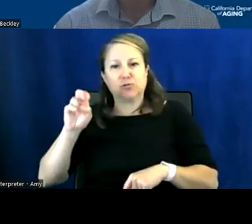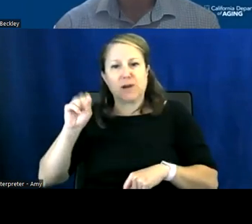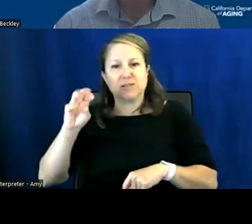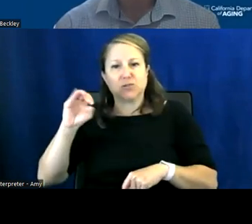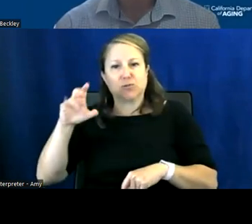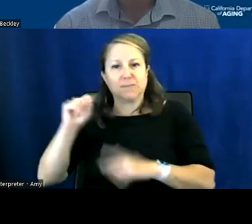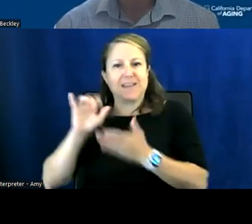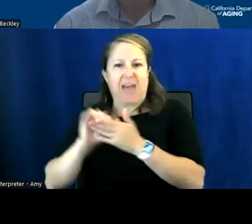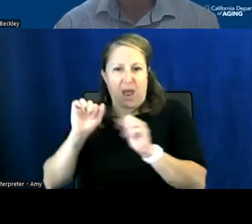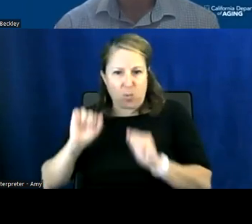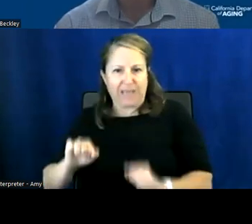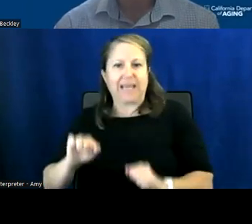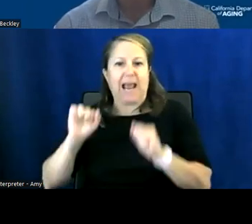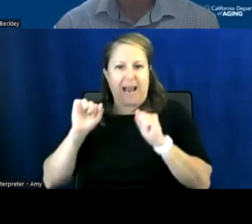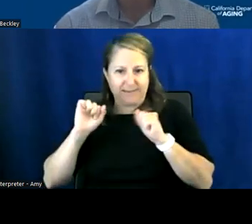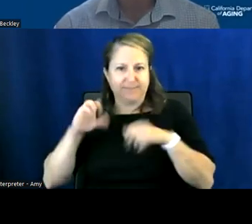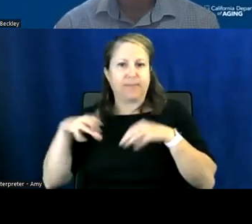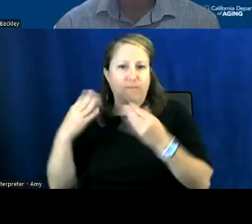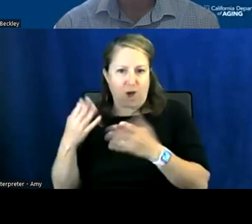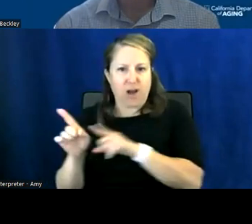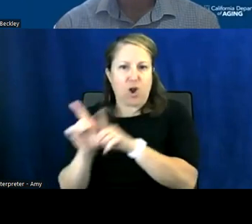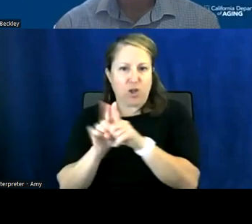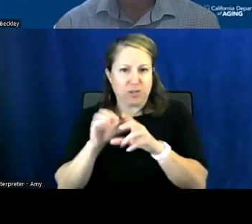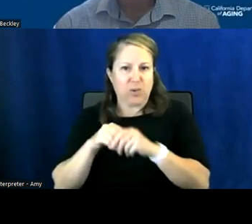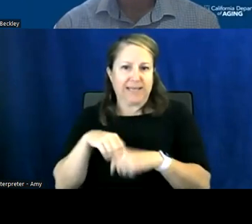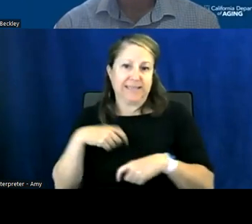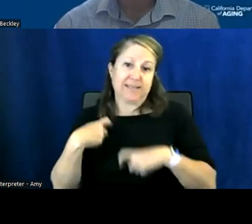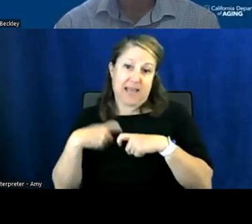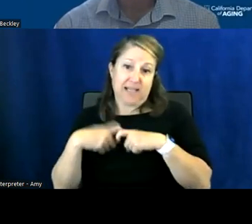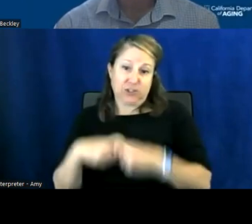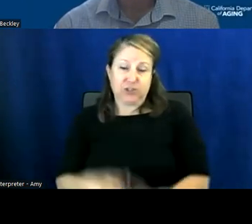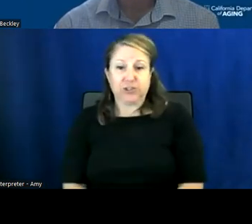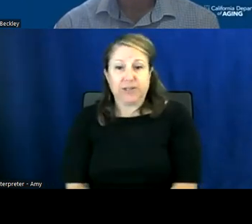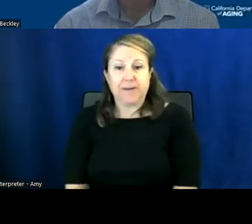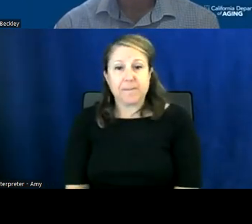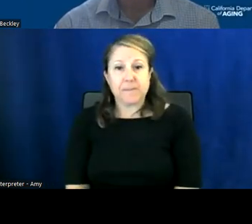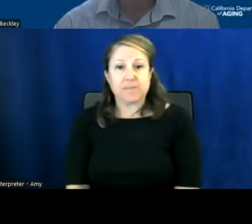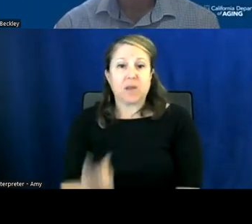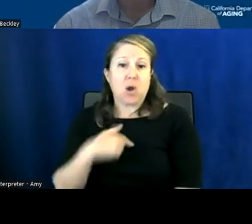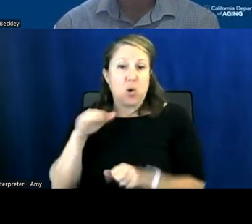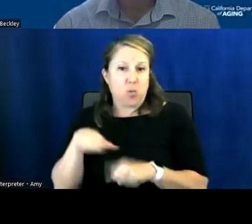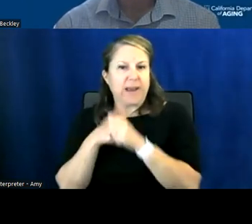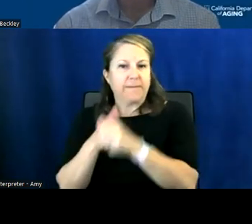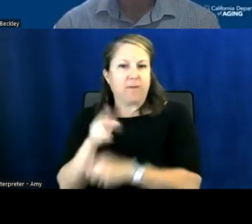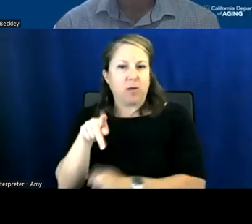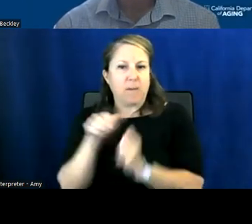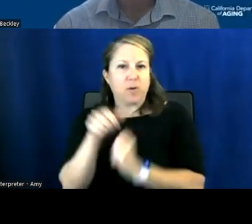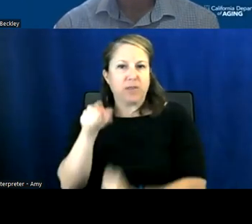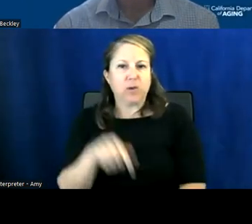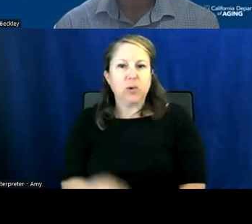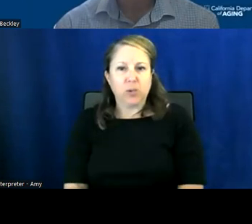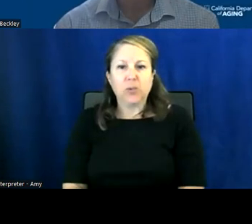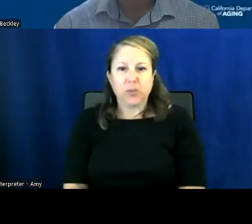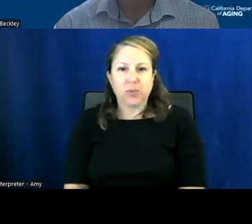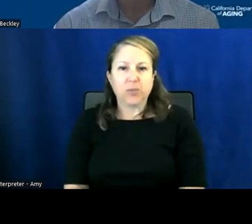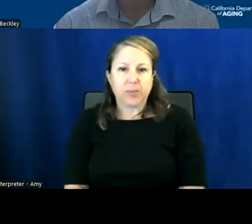available in spanish um so um if you'd like we can follow up with you uh it looks like lulu was asking for